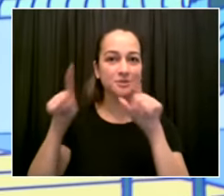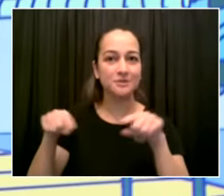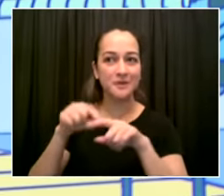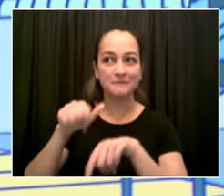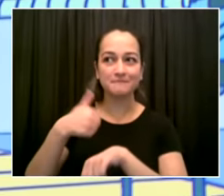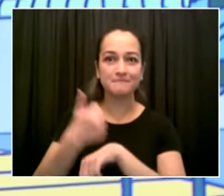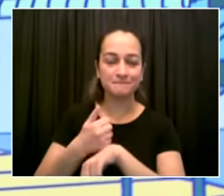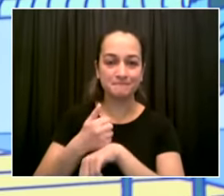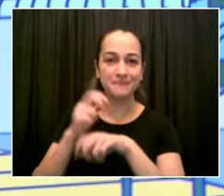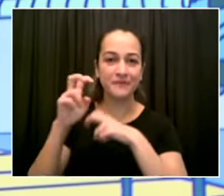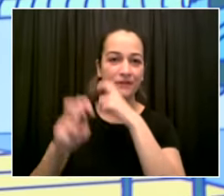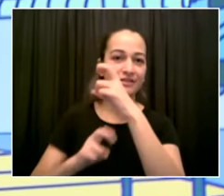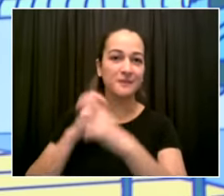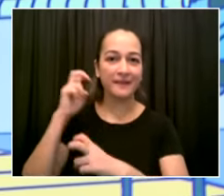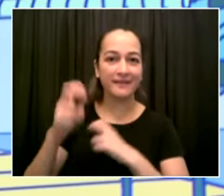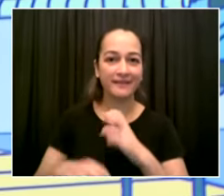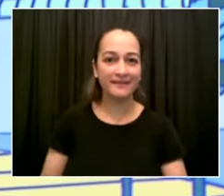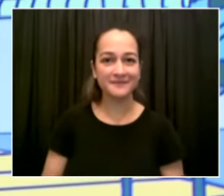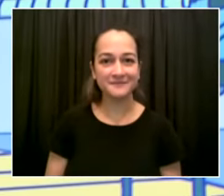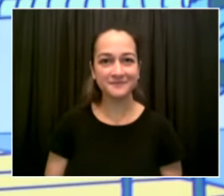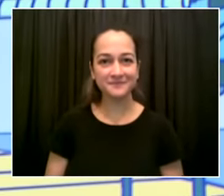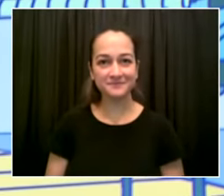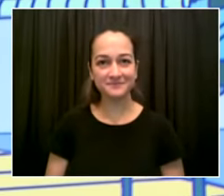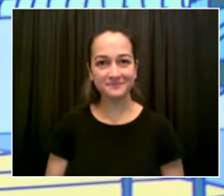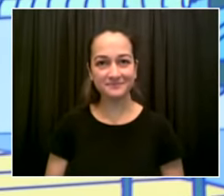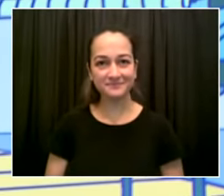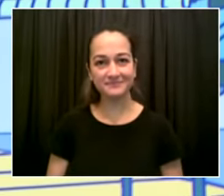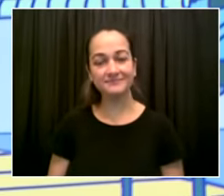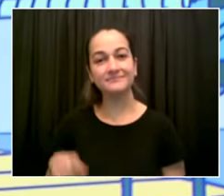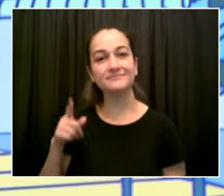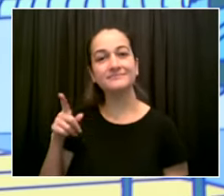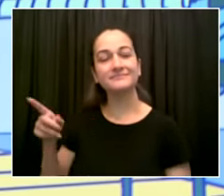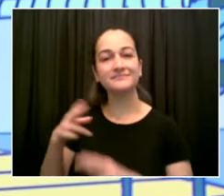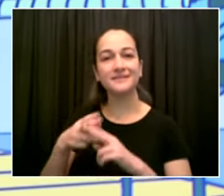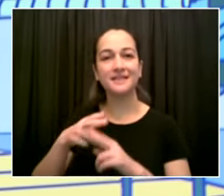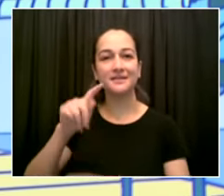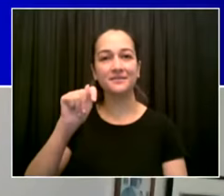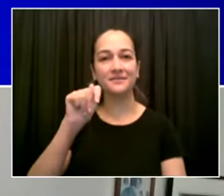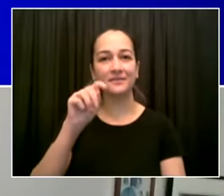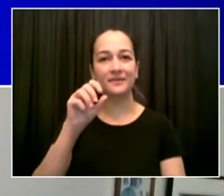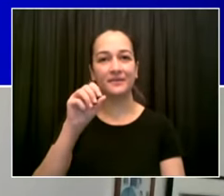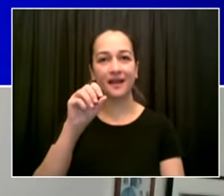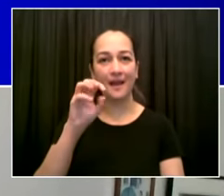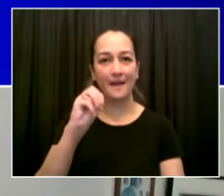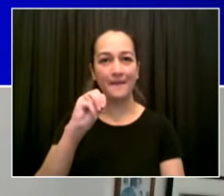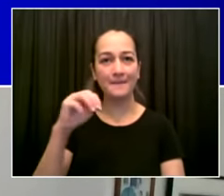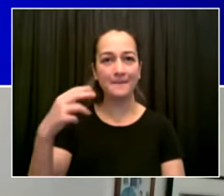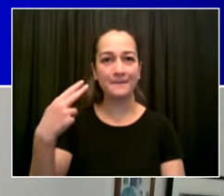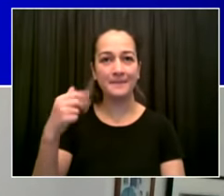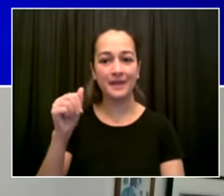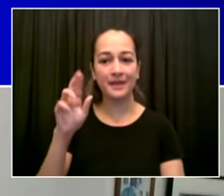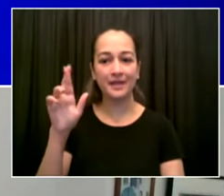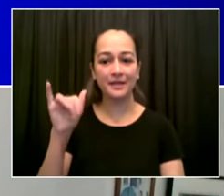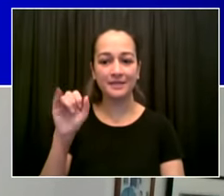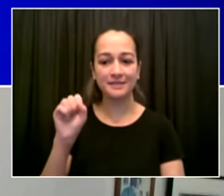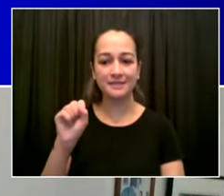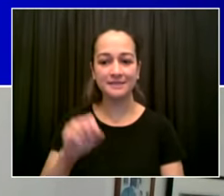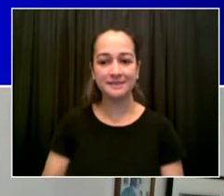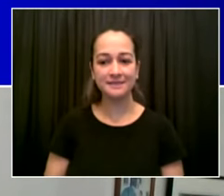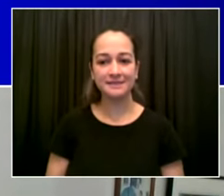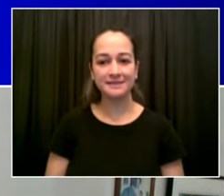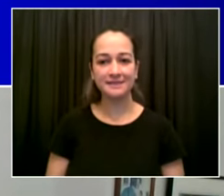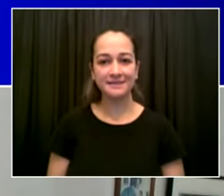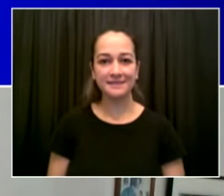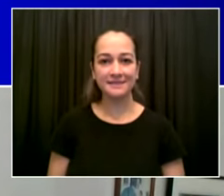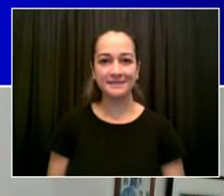thank you very much mr mayor and thank you for putting your heart and soul into the city um and thank you for